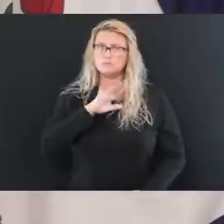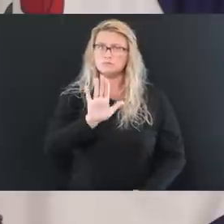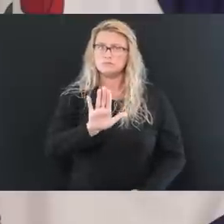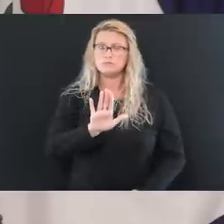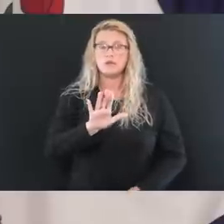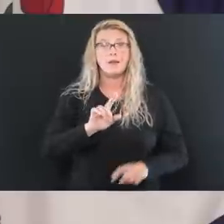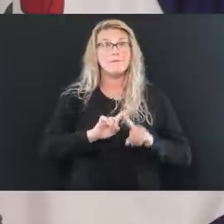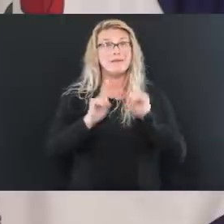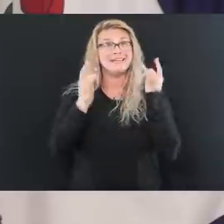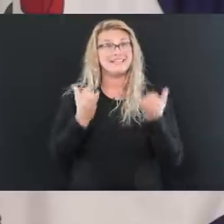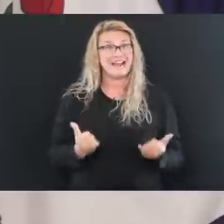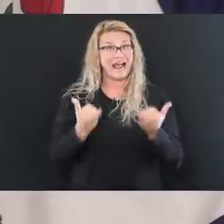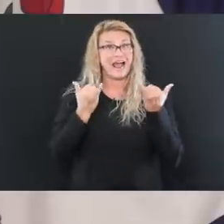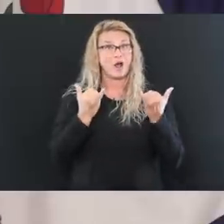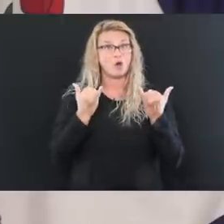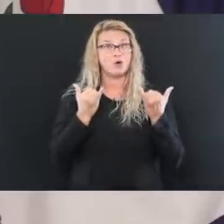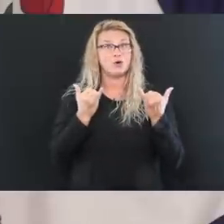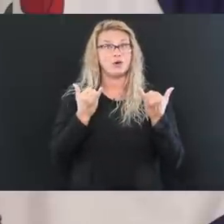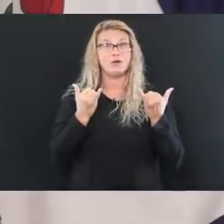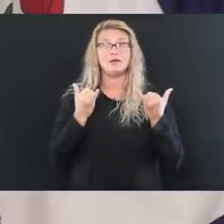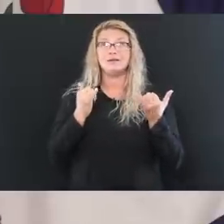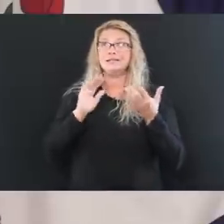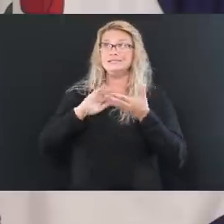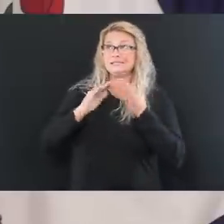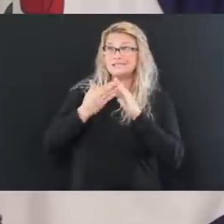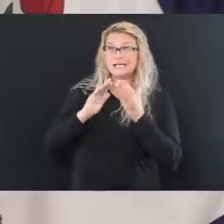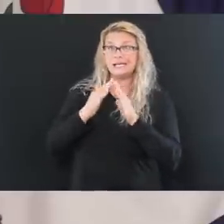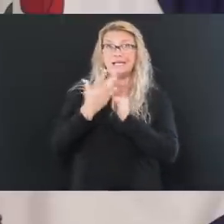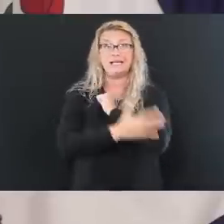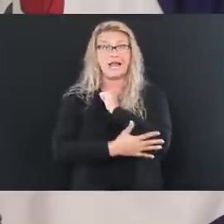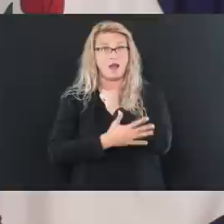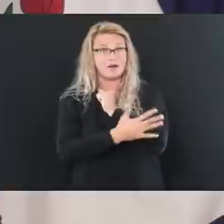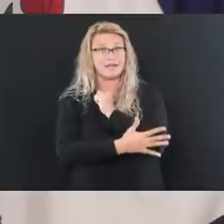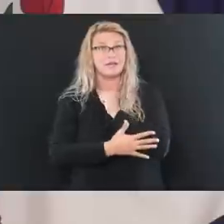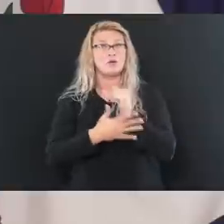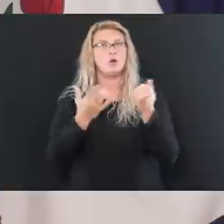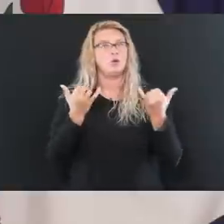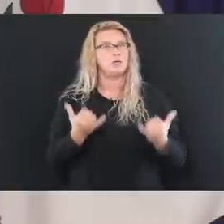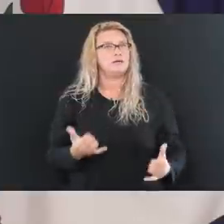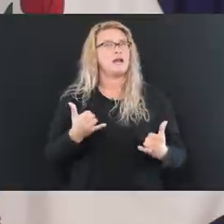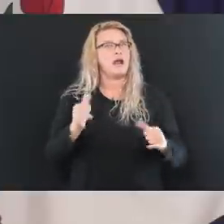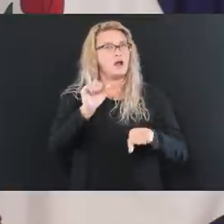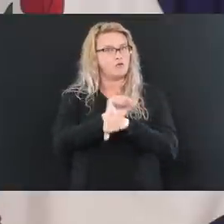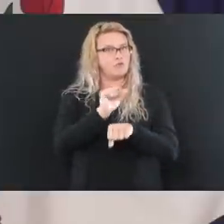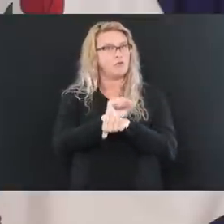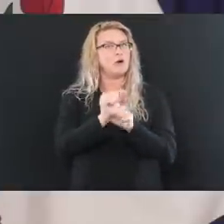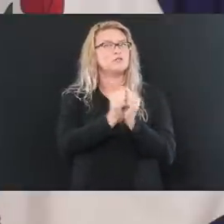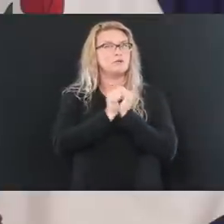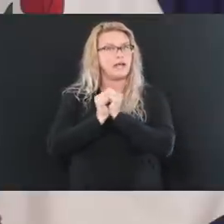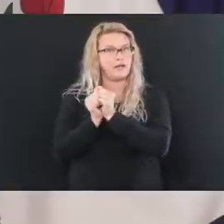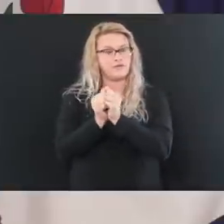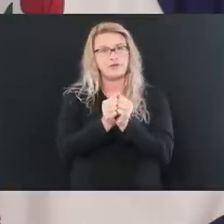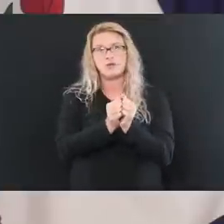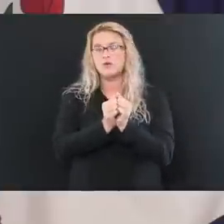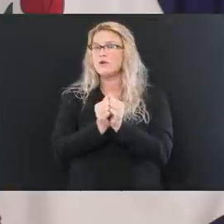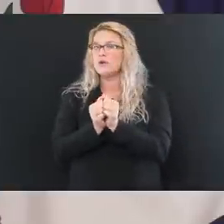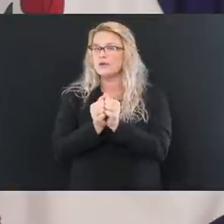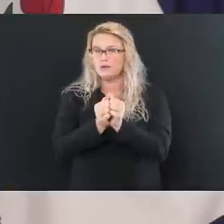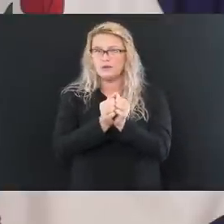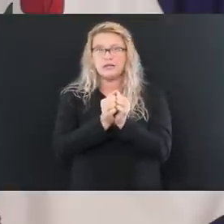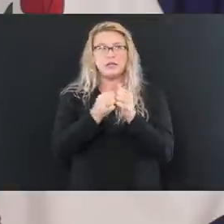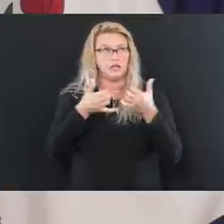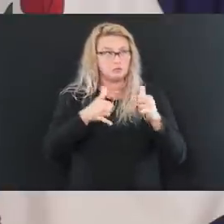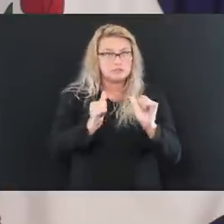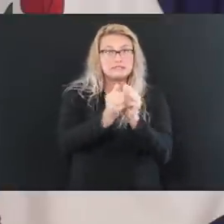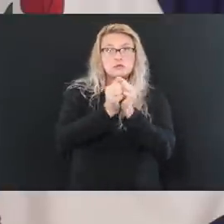happy to say that from the city standpoint and the county, we've worked really, really hard together. And I think we're still continuing to